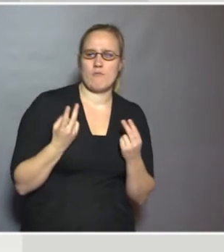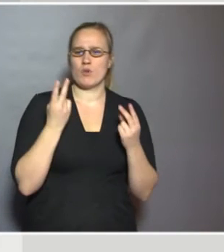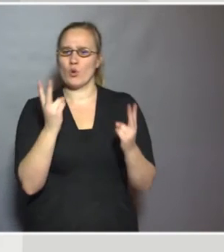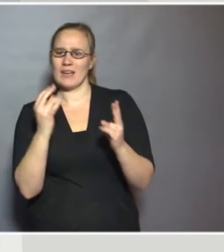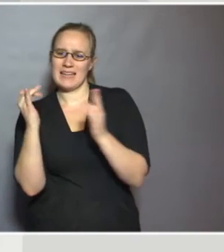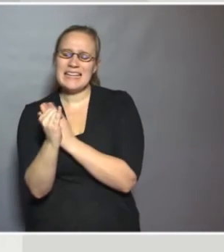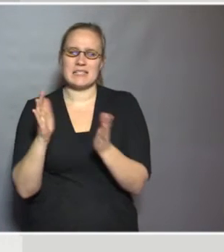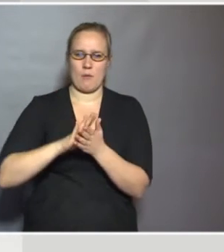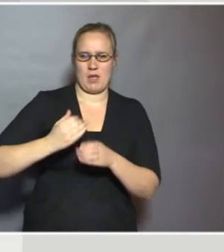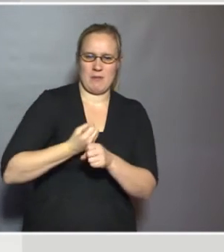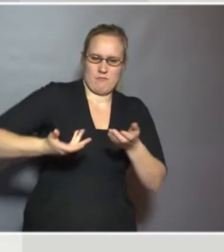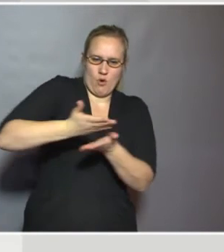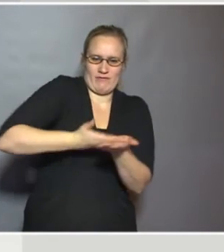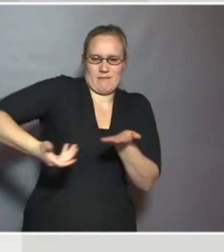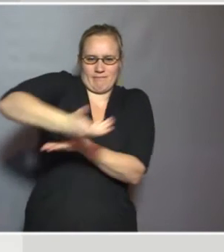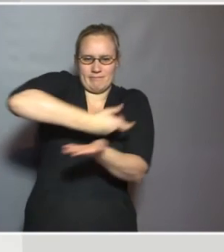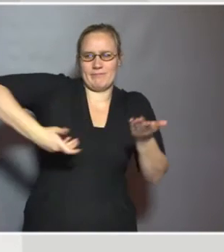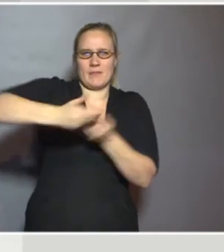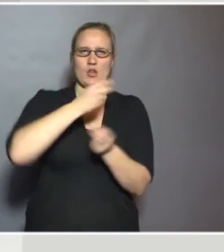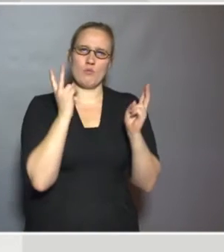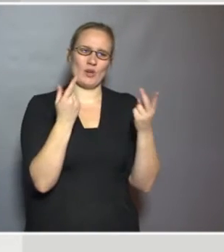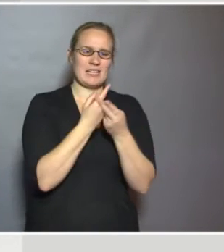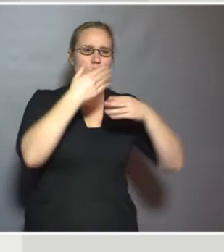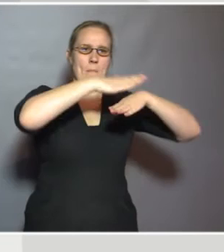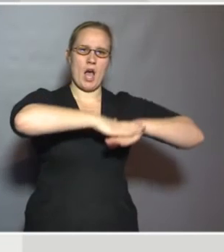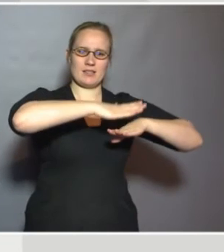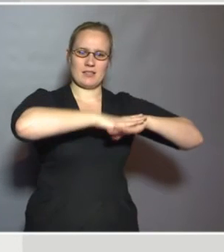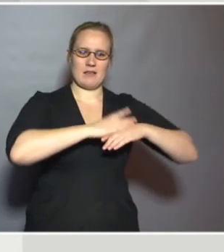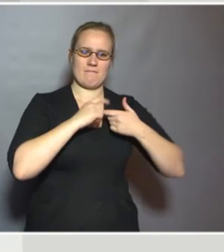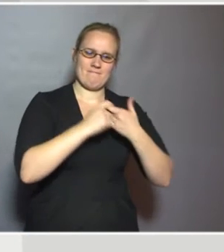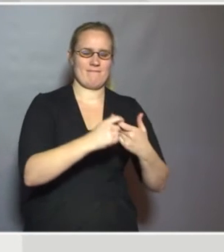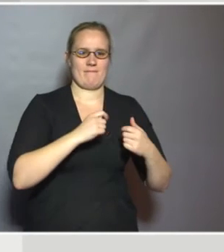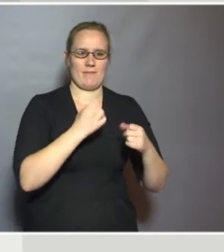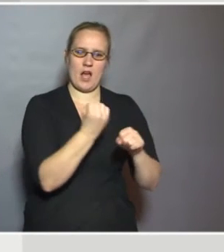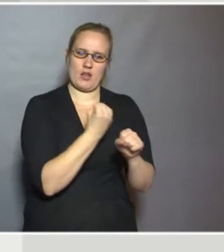collaborative way together using them as a basis for our work?